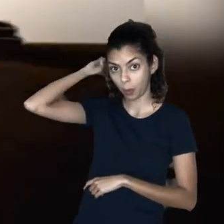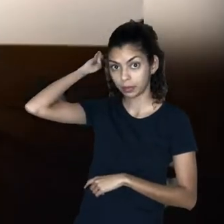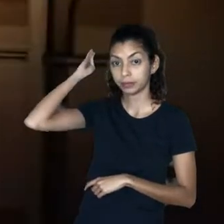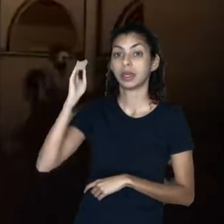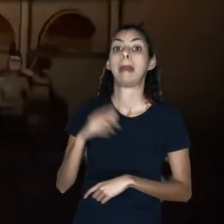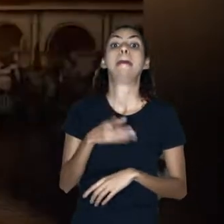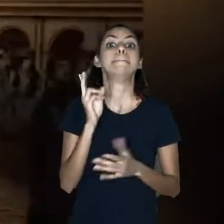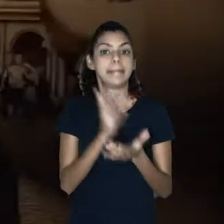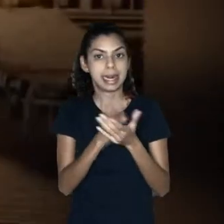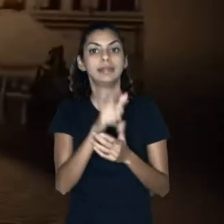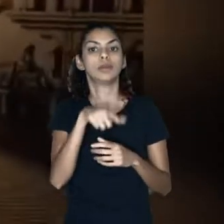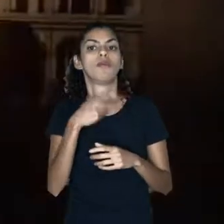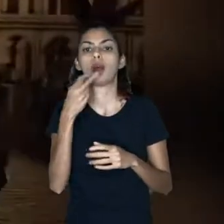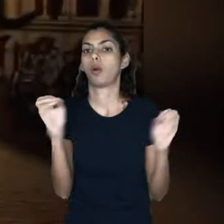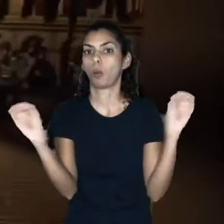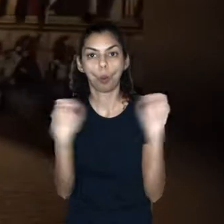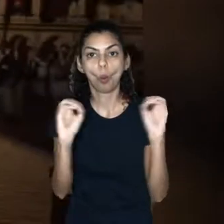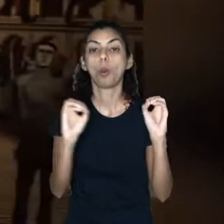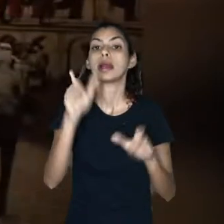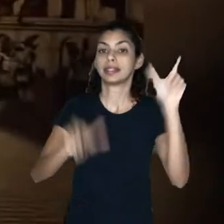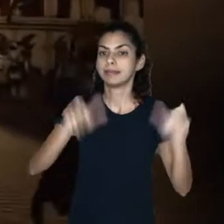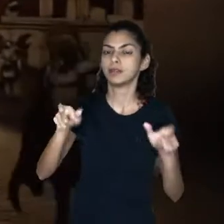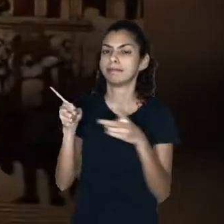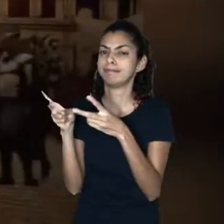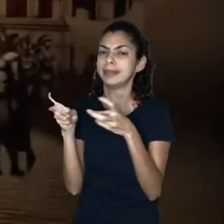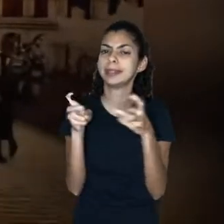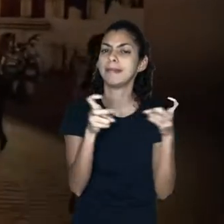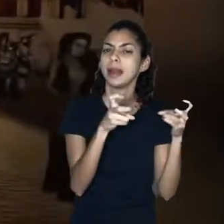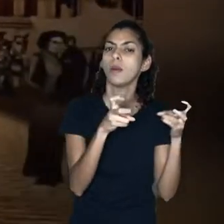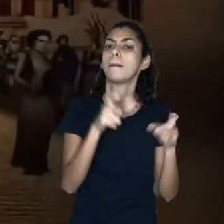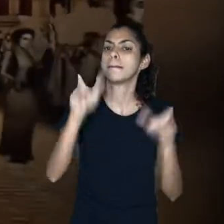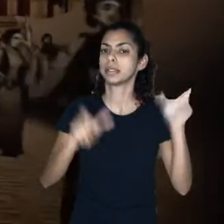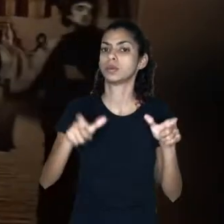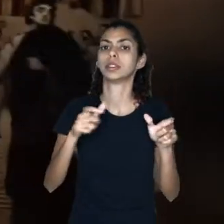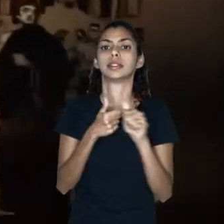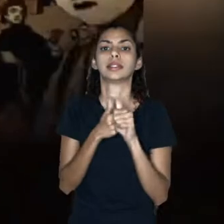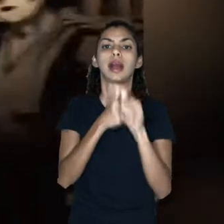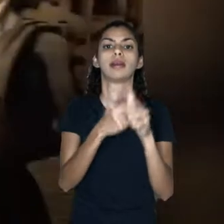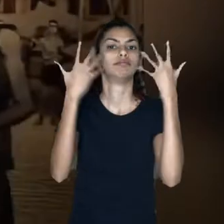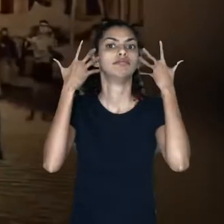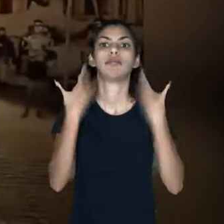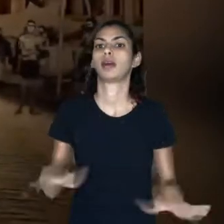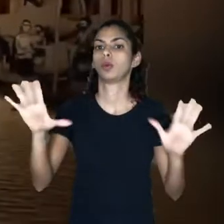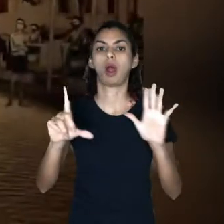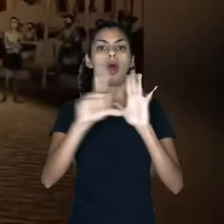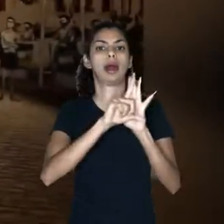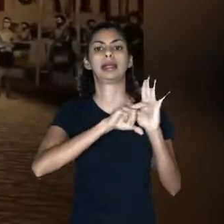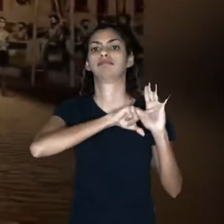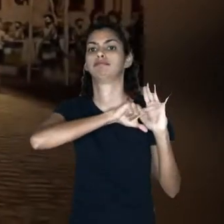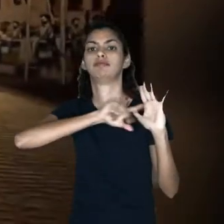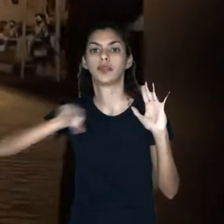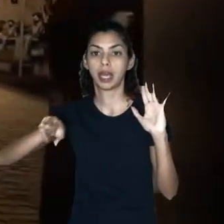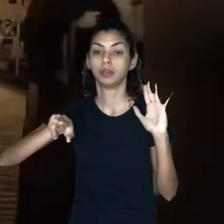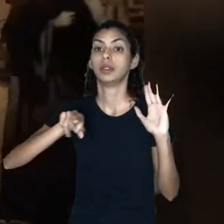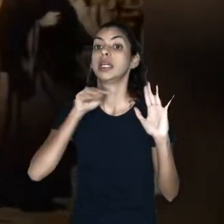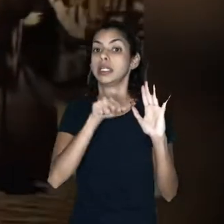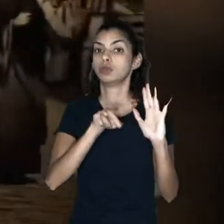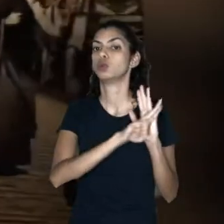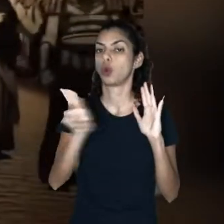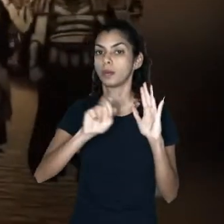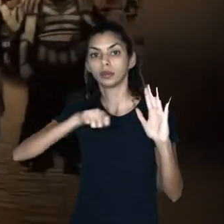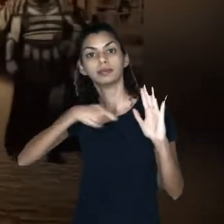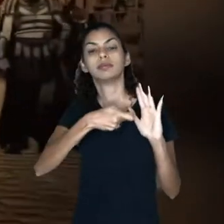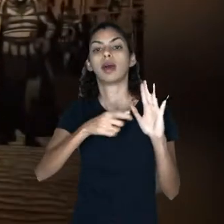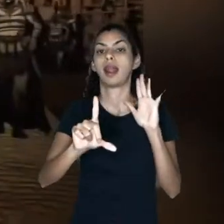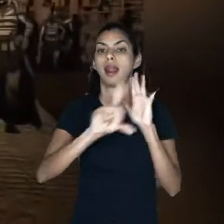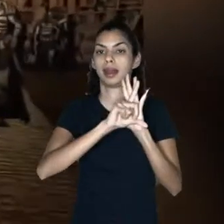and eventually to Rome. They noticed that people naturally followed certain laws. Even if they weren't told